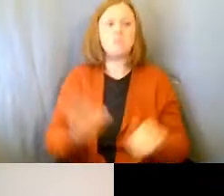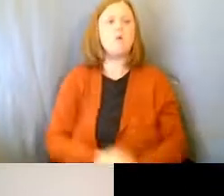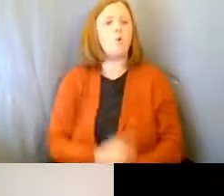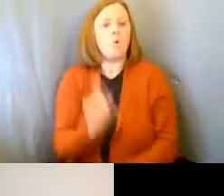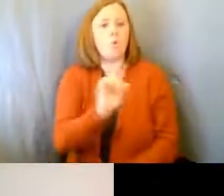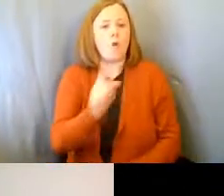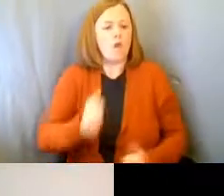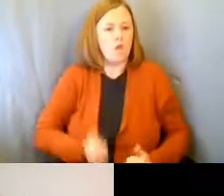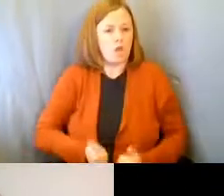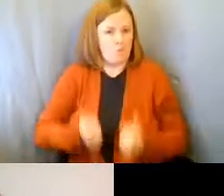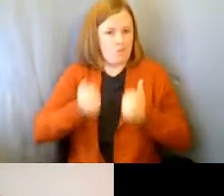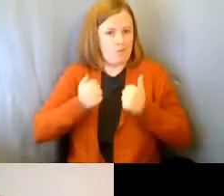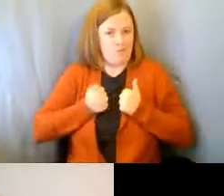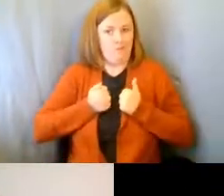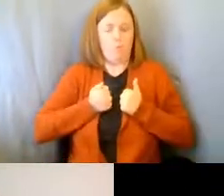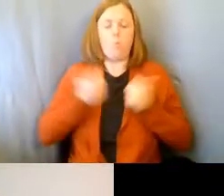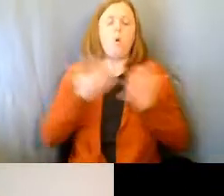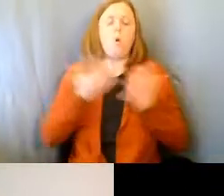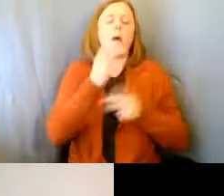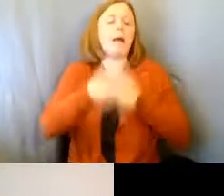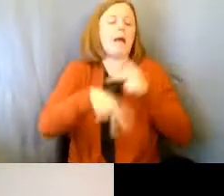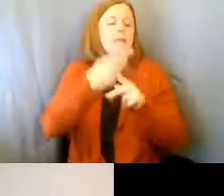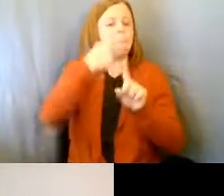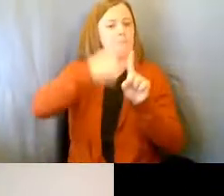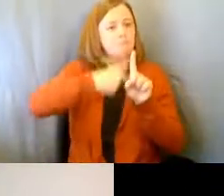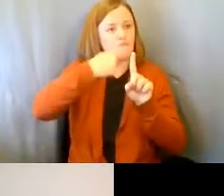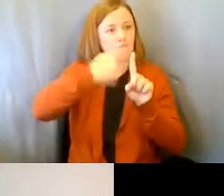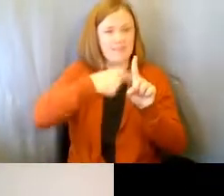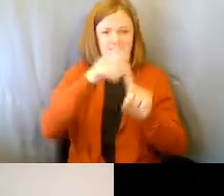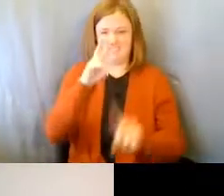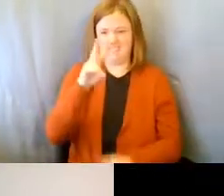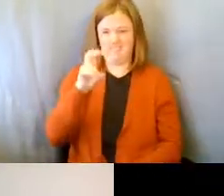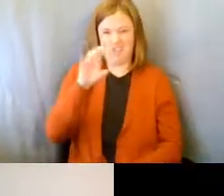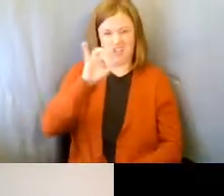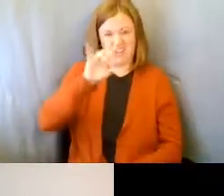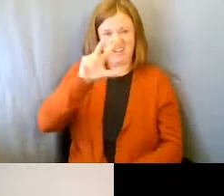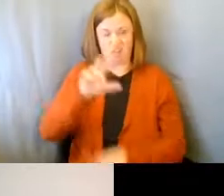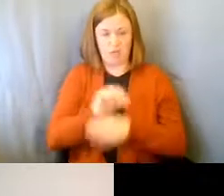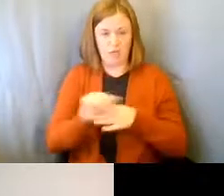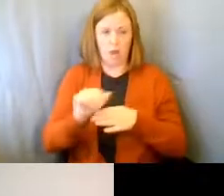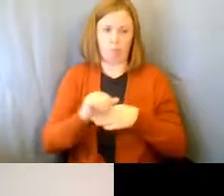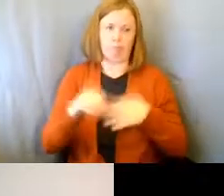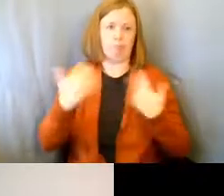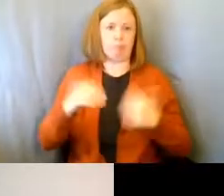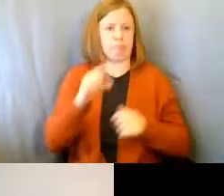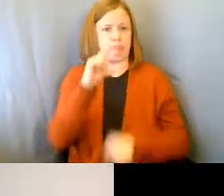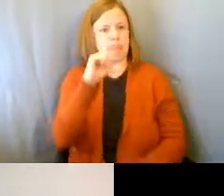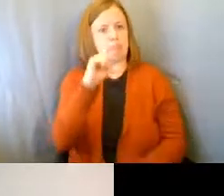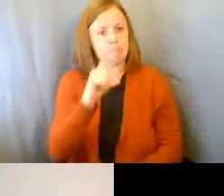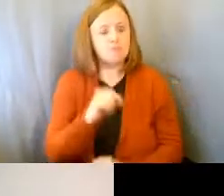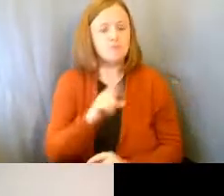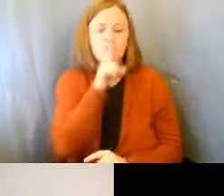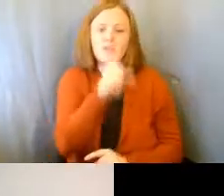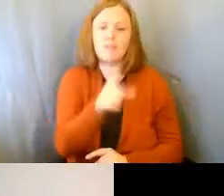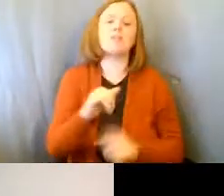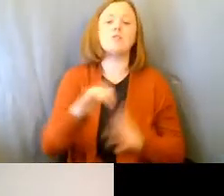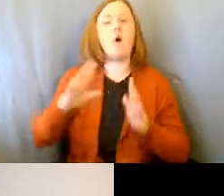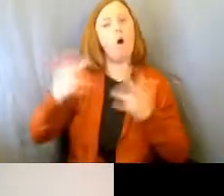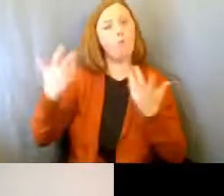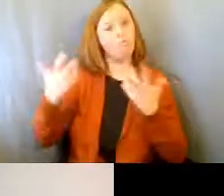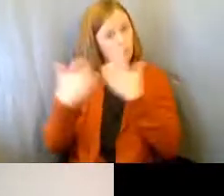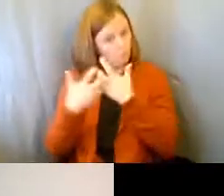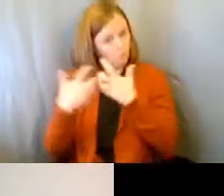live and what place could you rent on $783, right? That's where those roommates